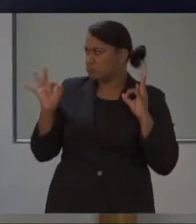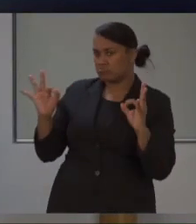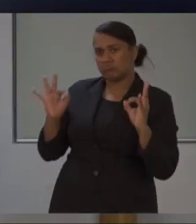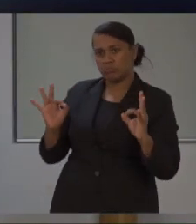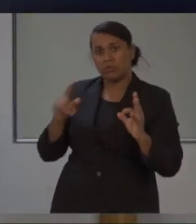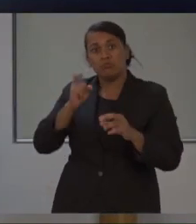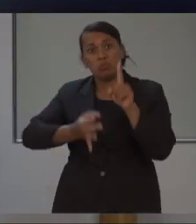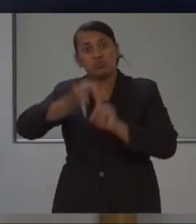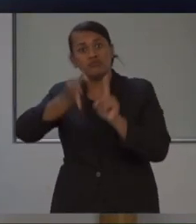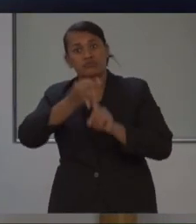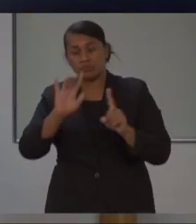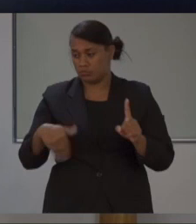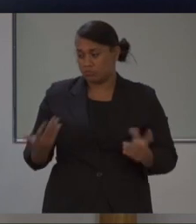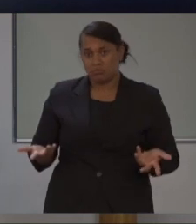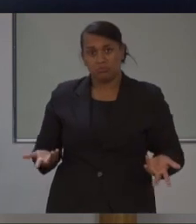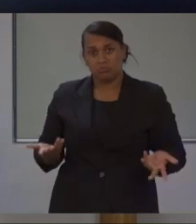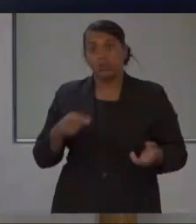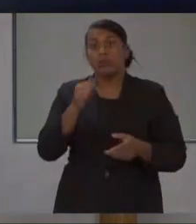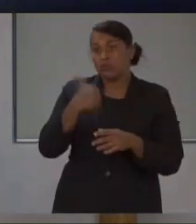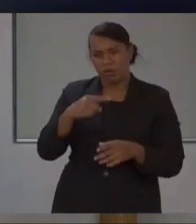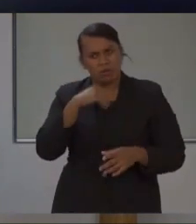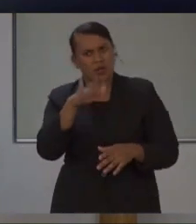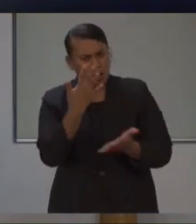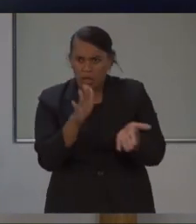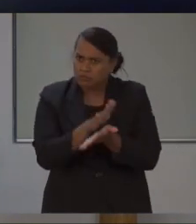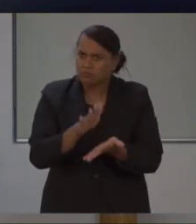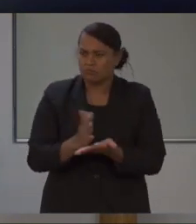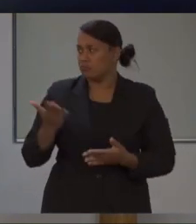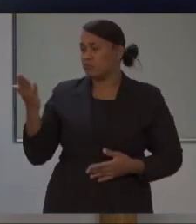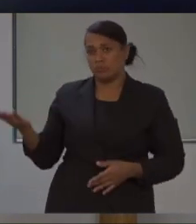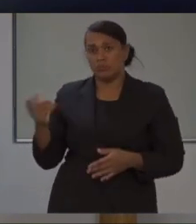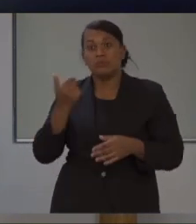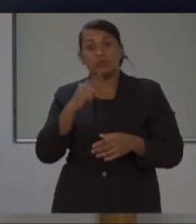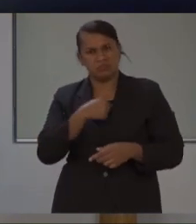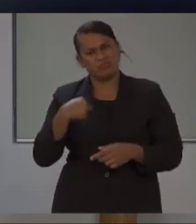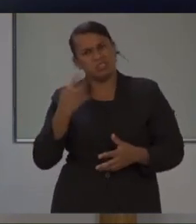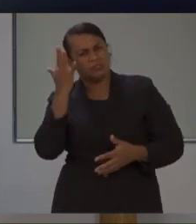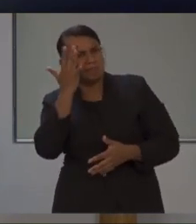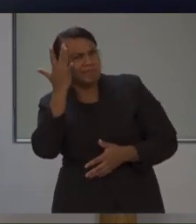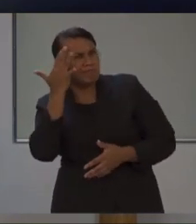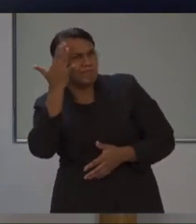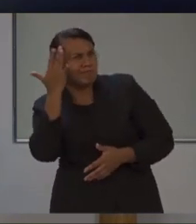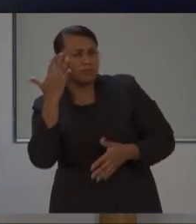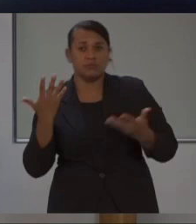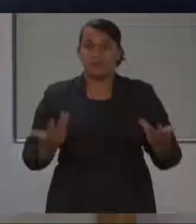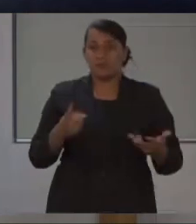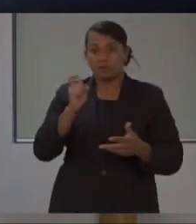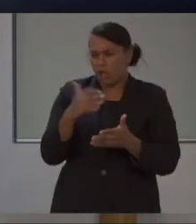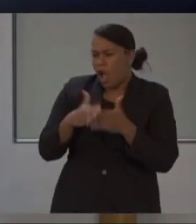While this was always welcome news, it still left me and all Fijians answers for